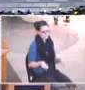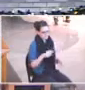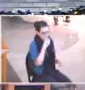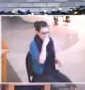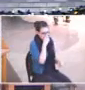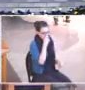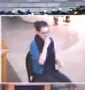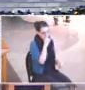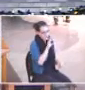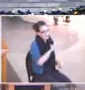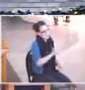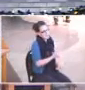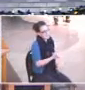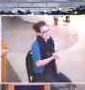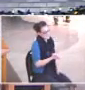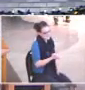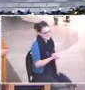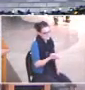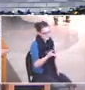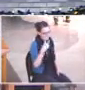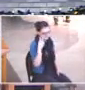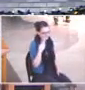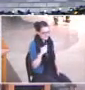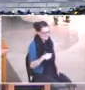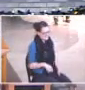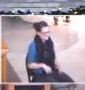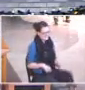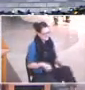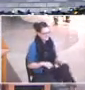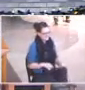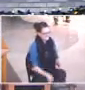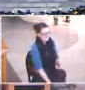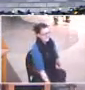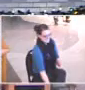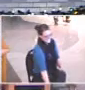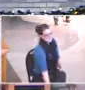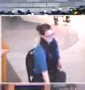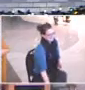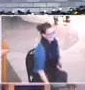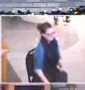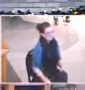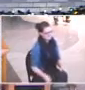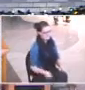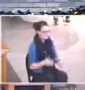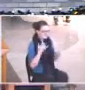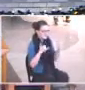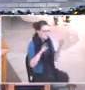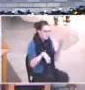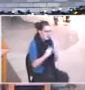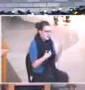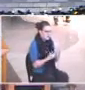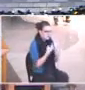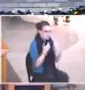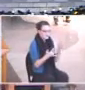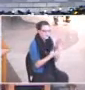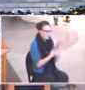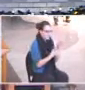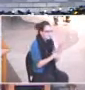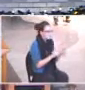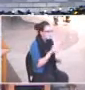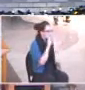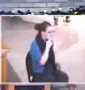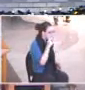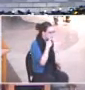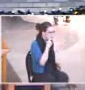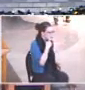But now, you know, technology changes, and all this language about fruit and apples and blackberries and all this stuff,